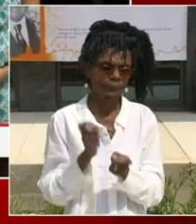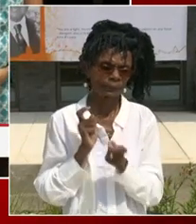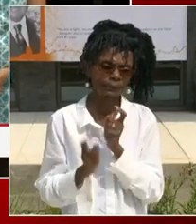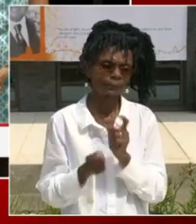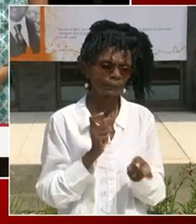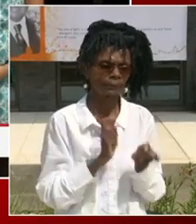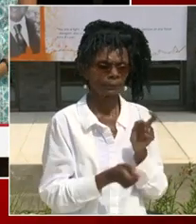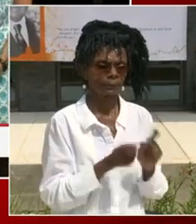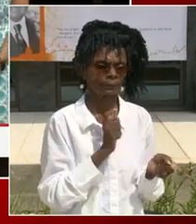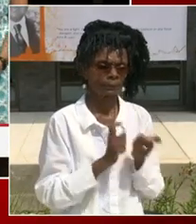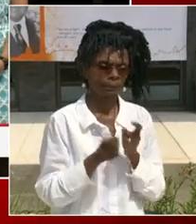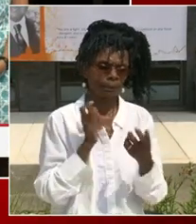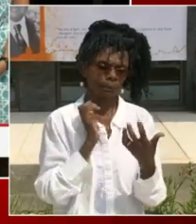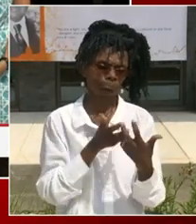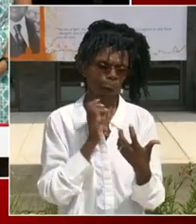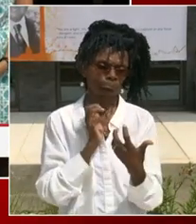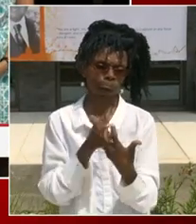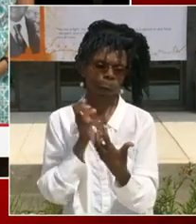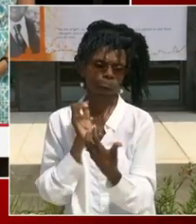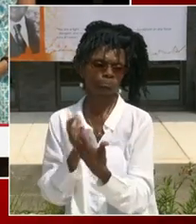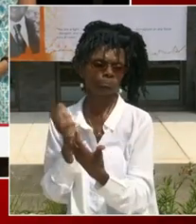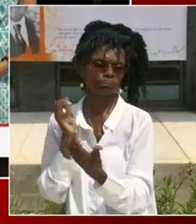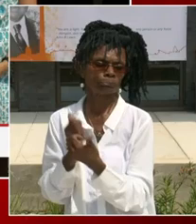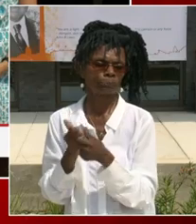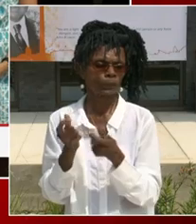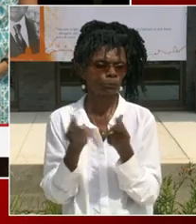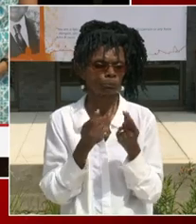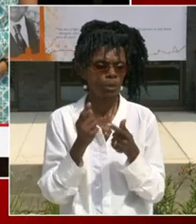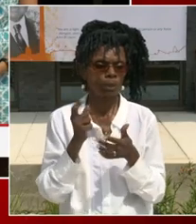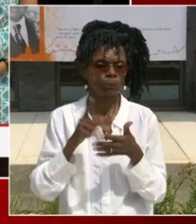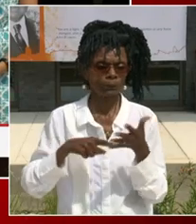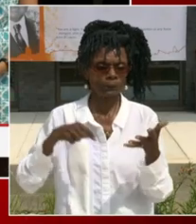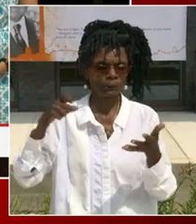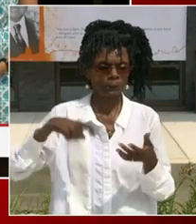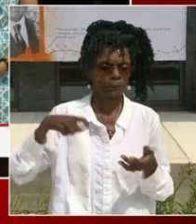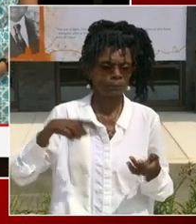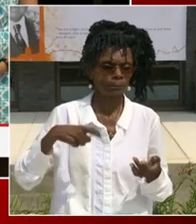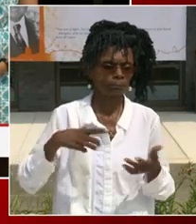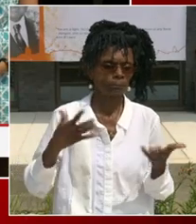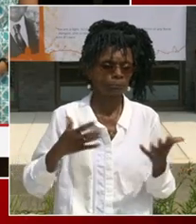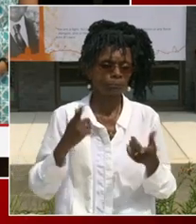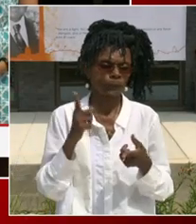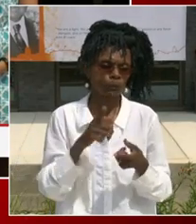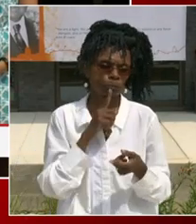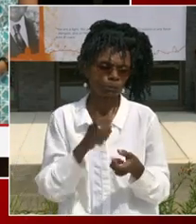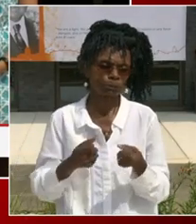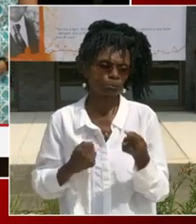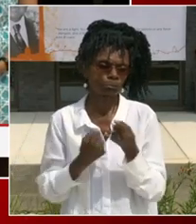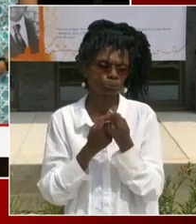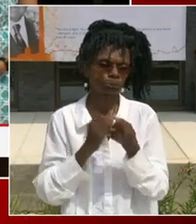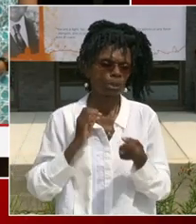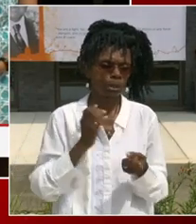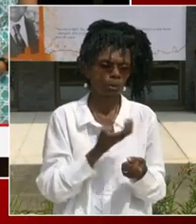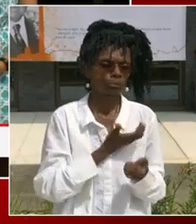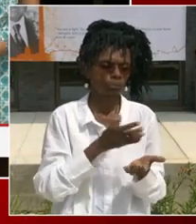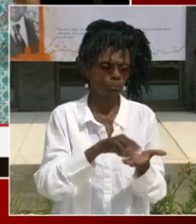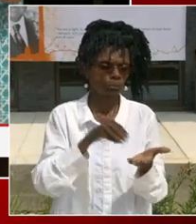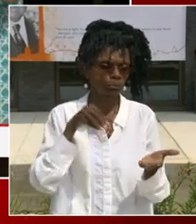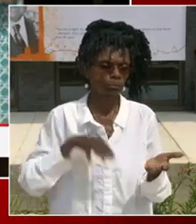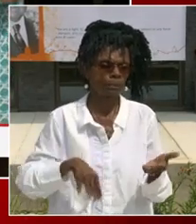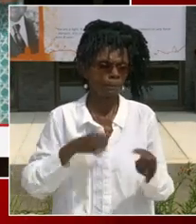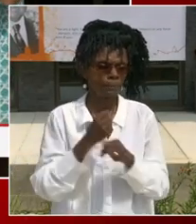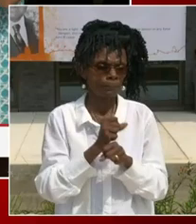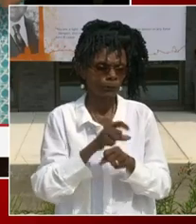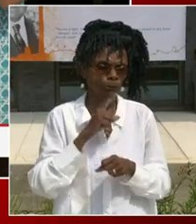We've asked of them to make sure that our students could have an enriching year and be ready to come back to school.